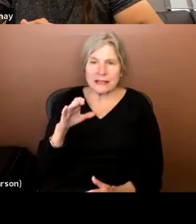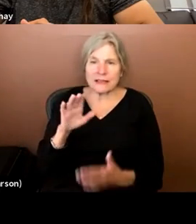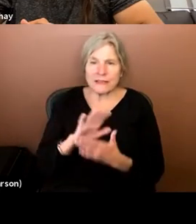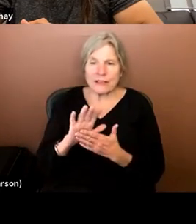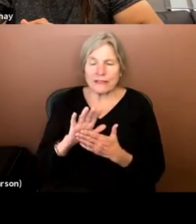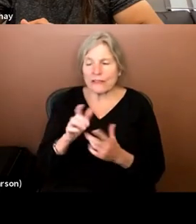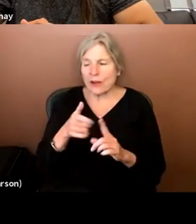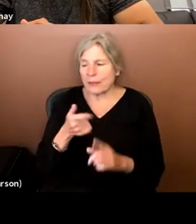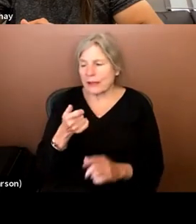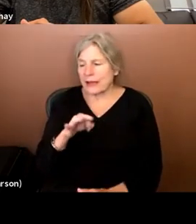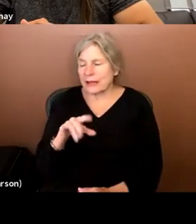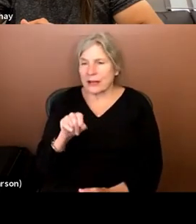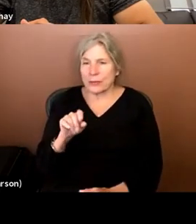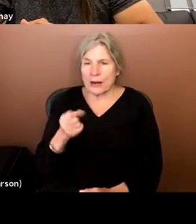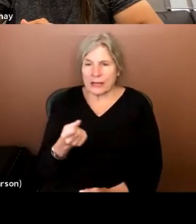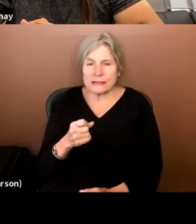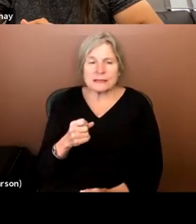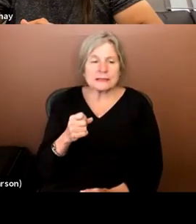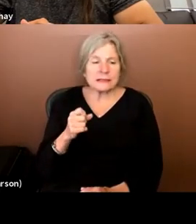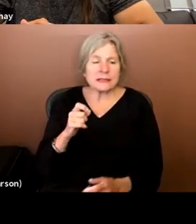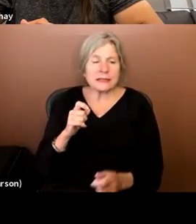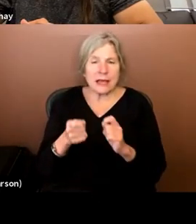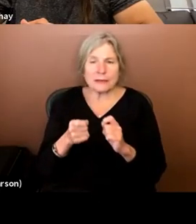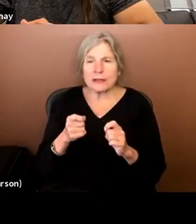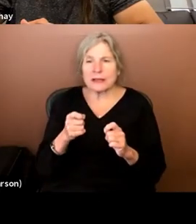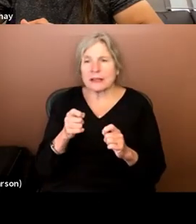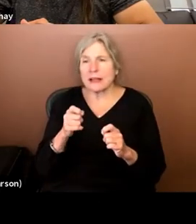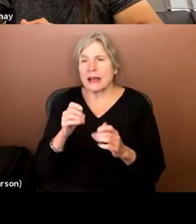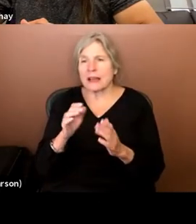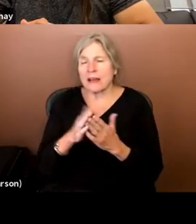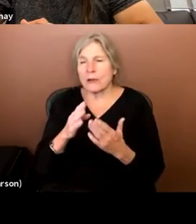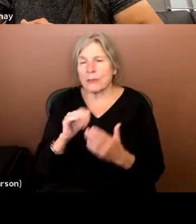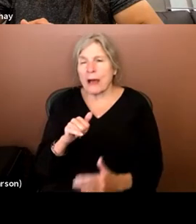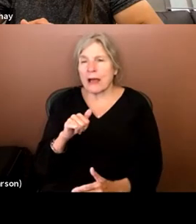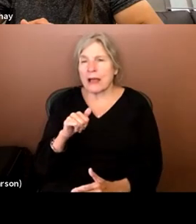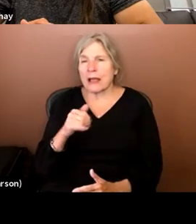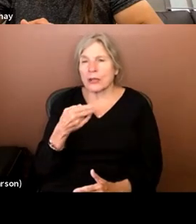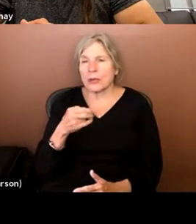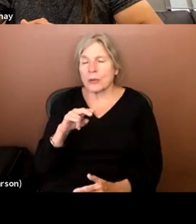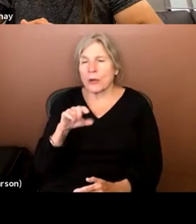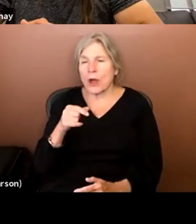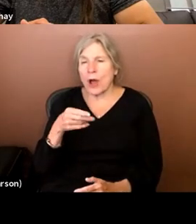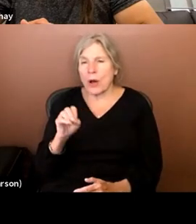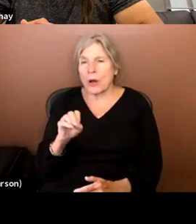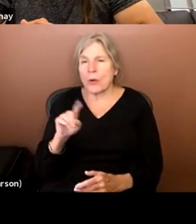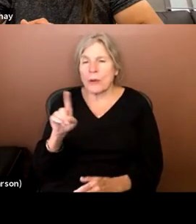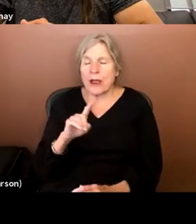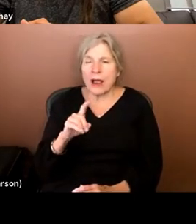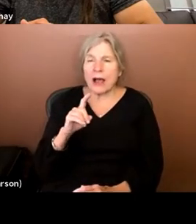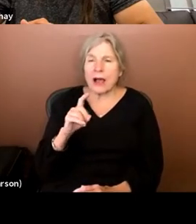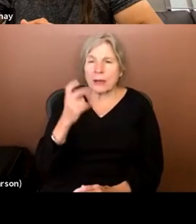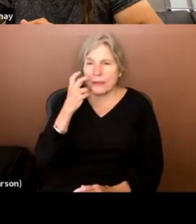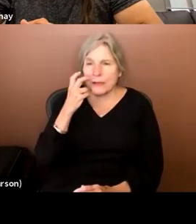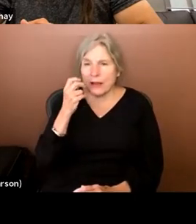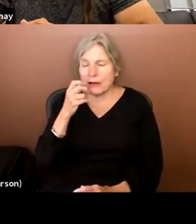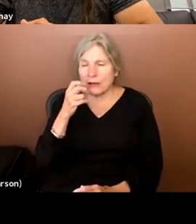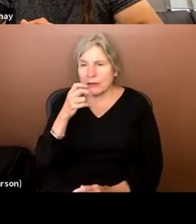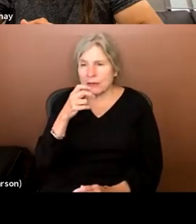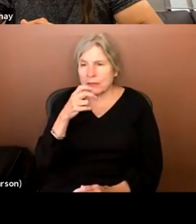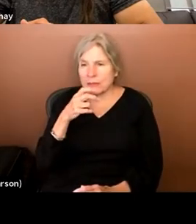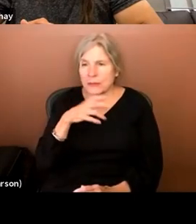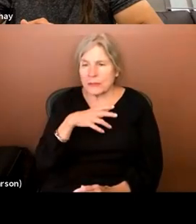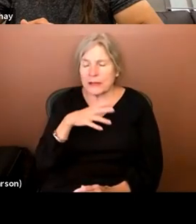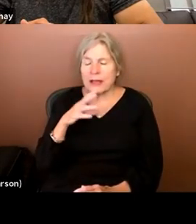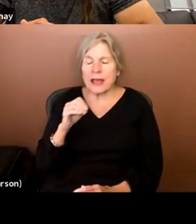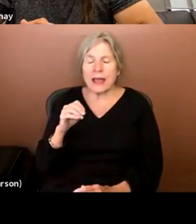1920s. That's adapting a novel by Hugo, which is with a blind woman and a grotesque kind of figure. I think that might've actually influenced Lee and